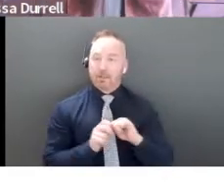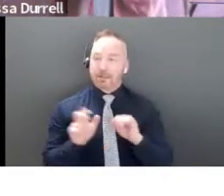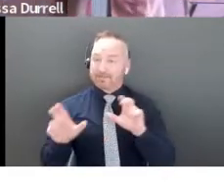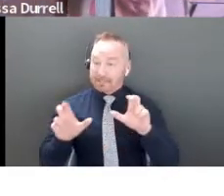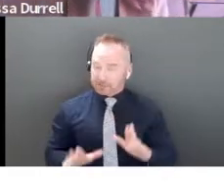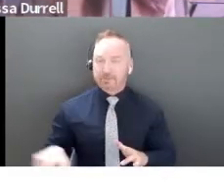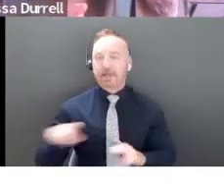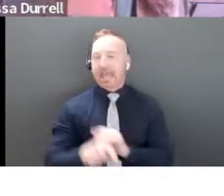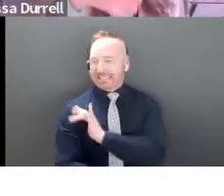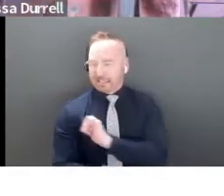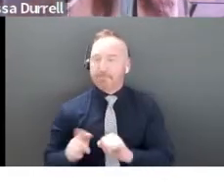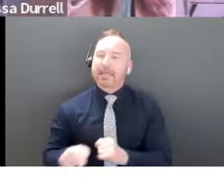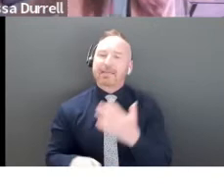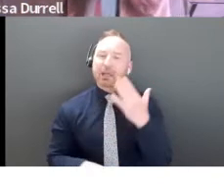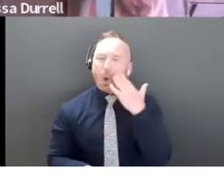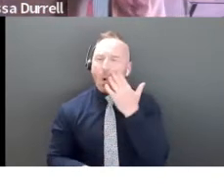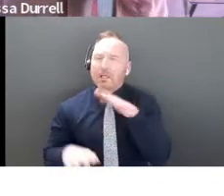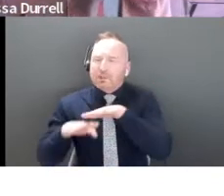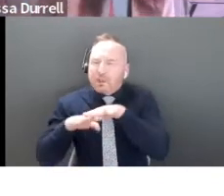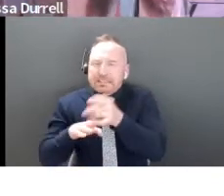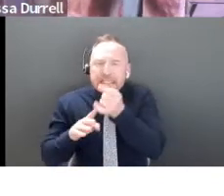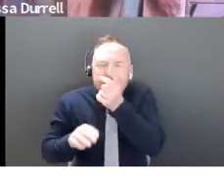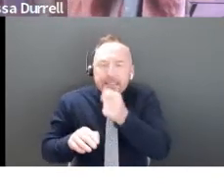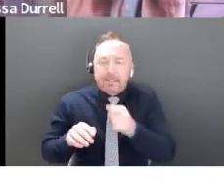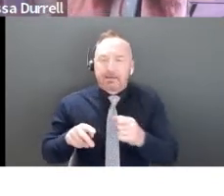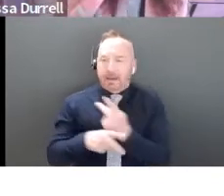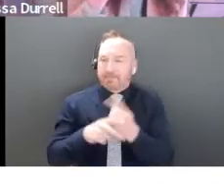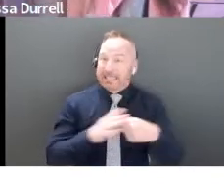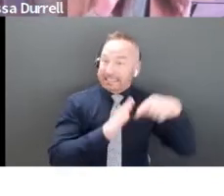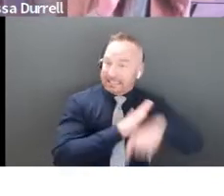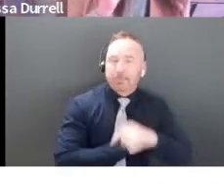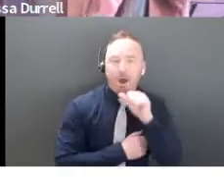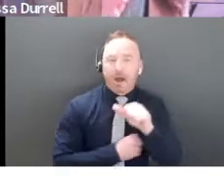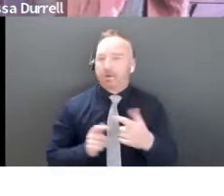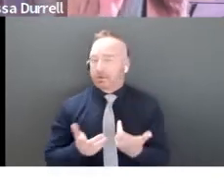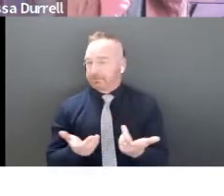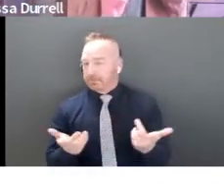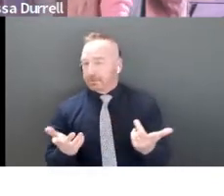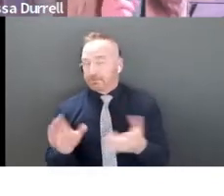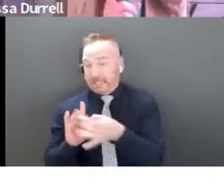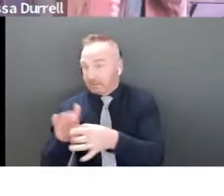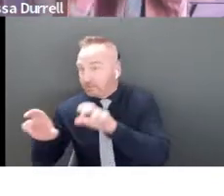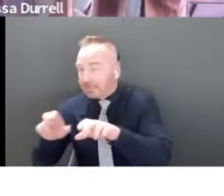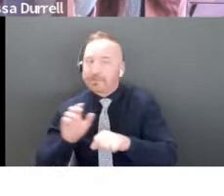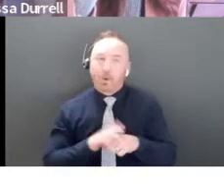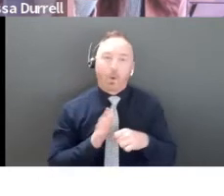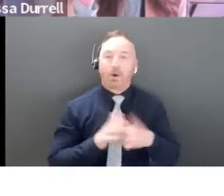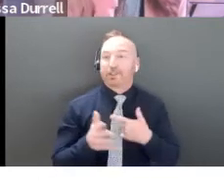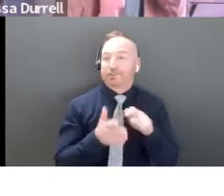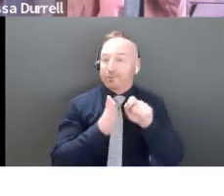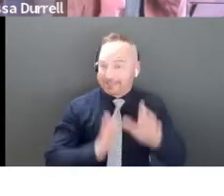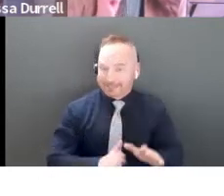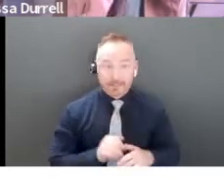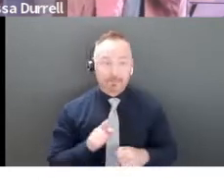They know a little bit about a lot. Don't go deep, but we know a little about a lot. say that about journalists too. So, you know, give them enough information. they